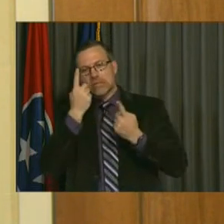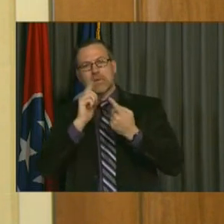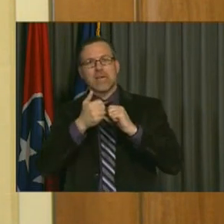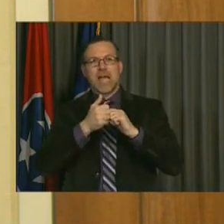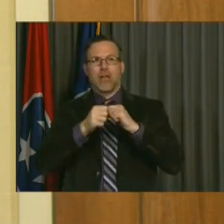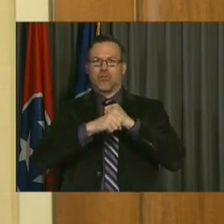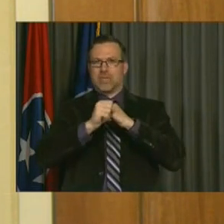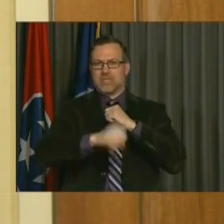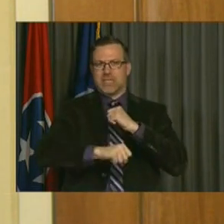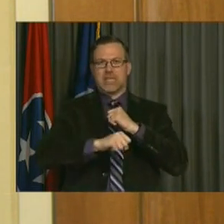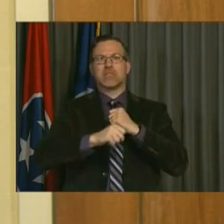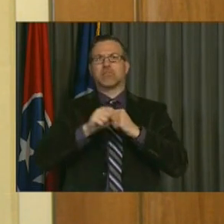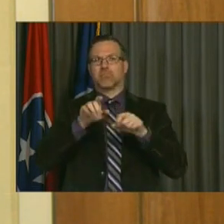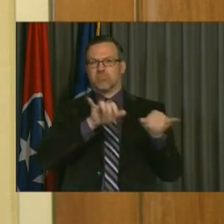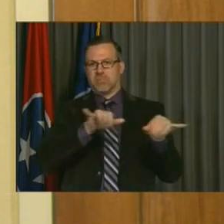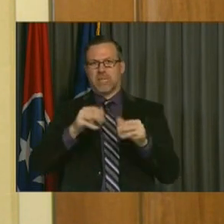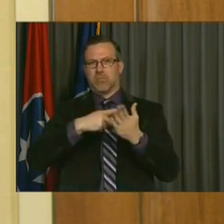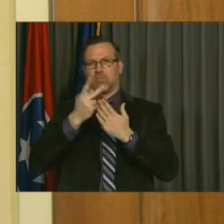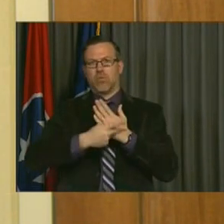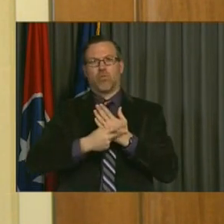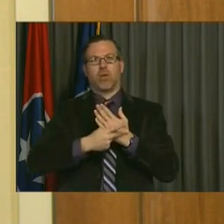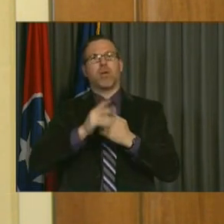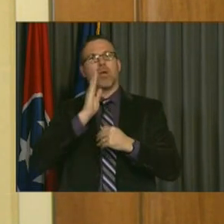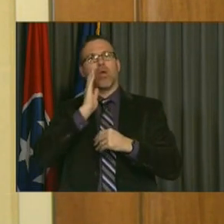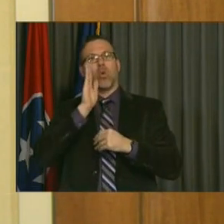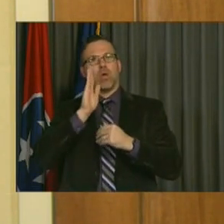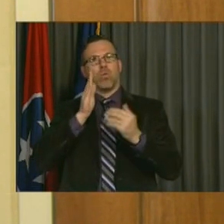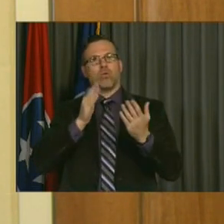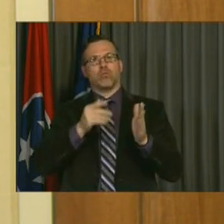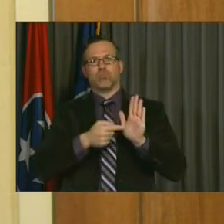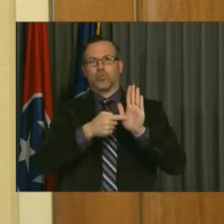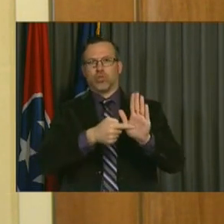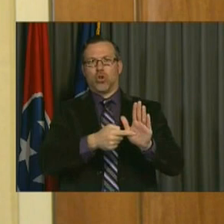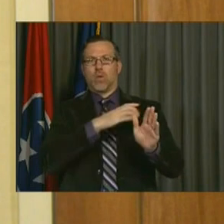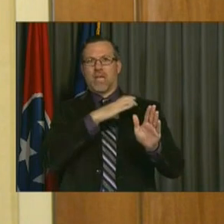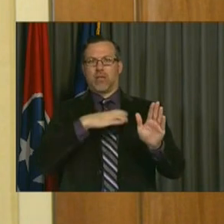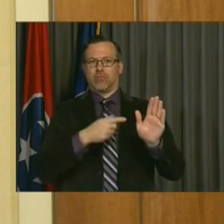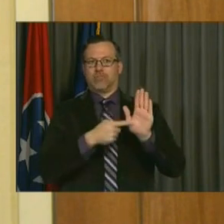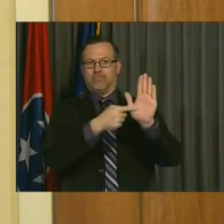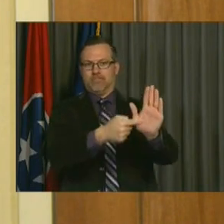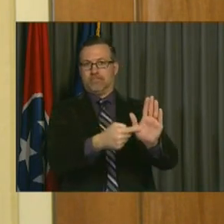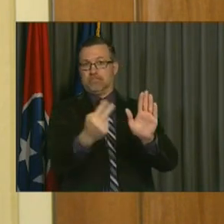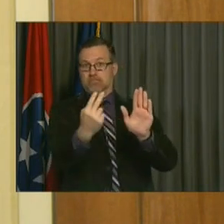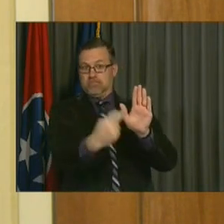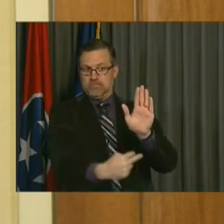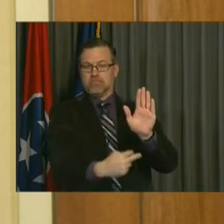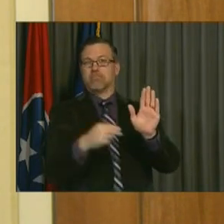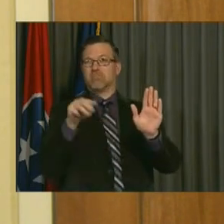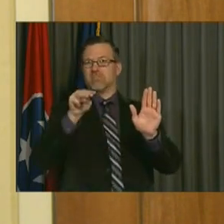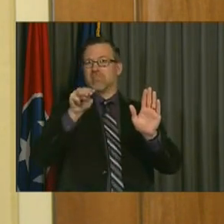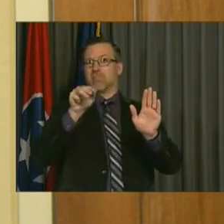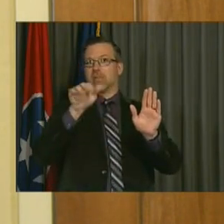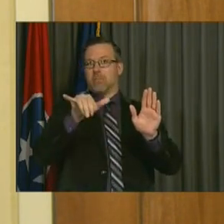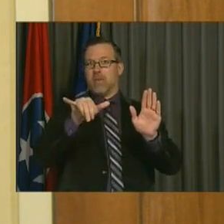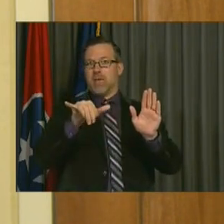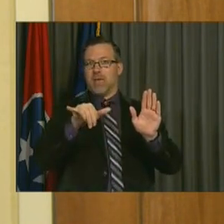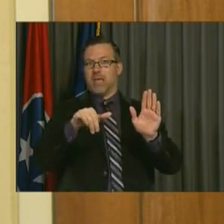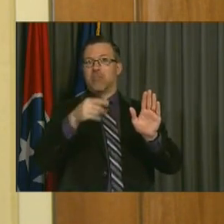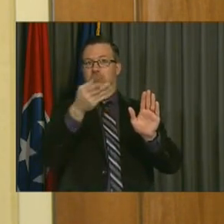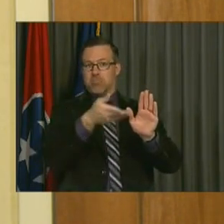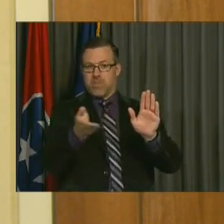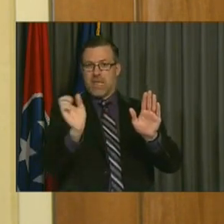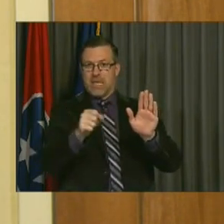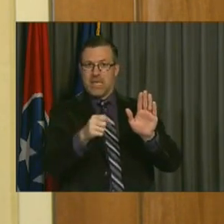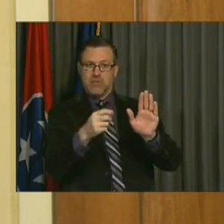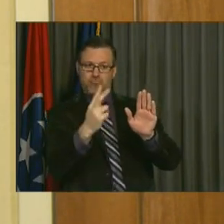And we'll be bringing a resolution to Council in May with the results of those efforts and an extension of the